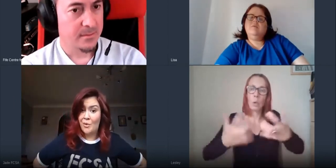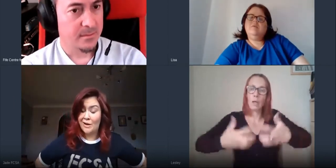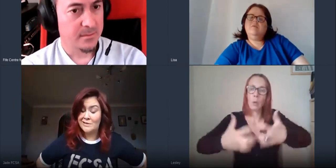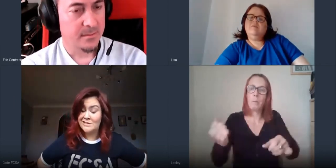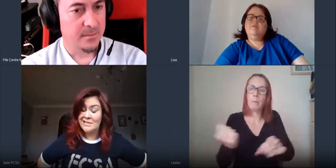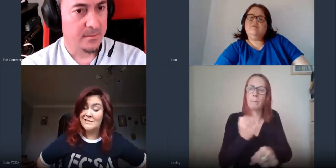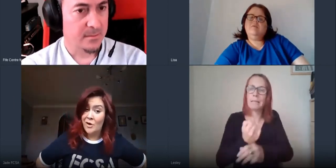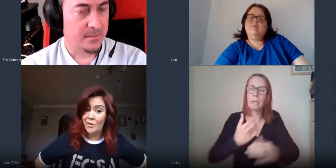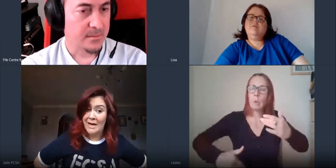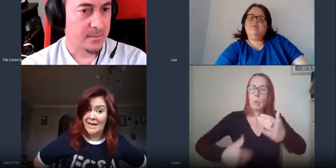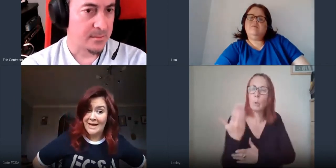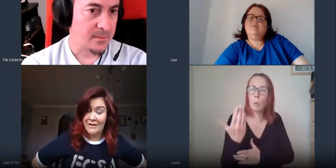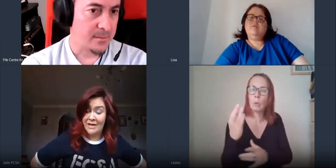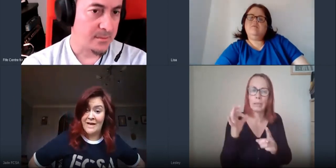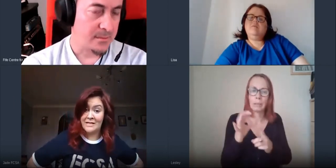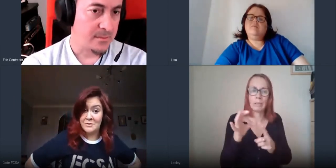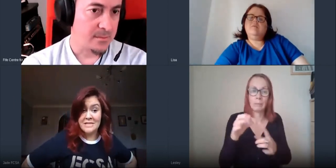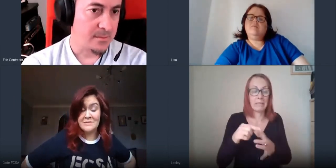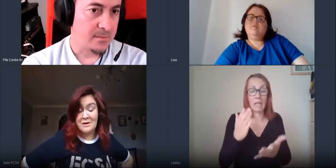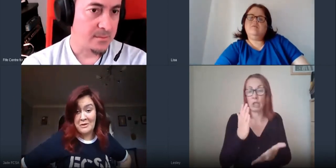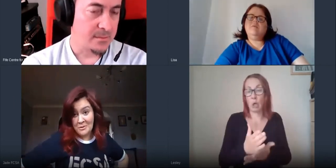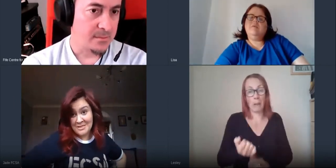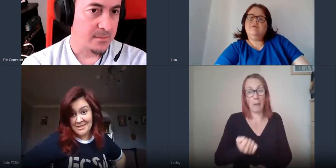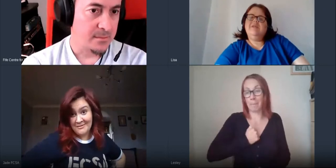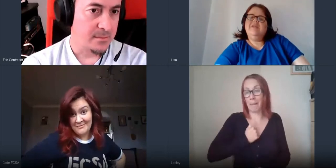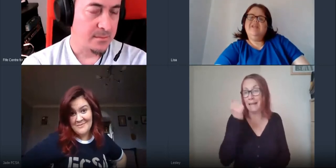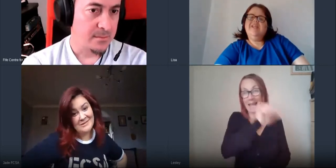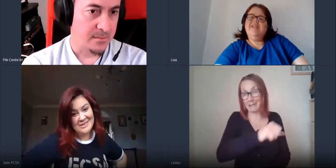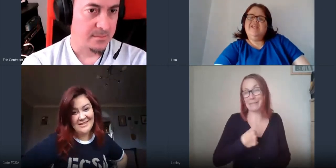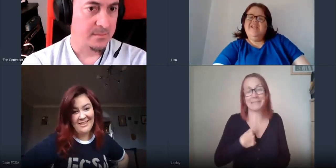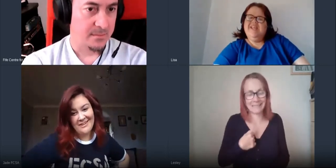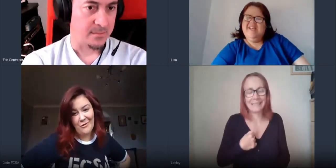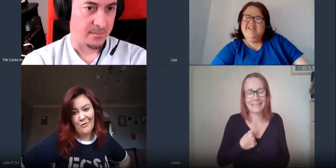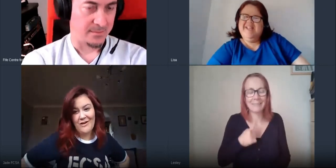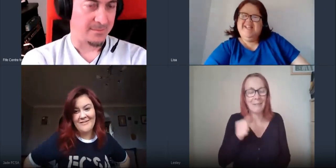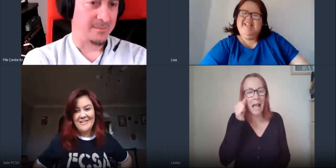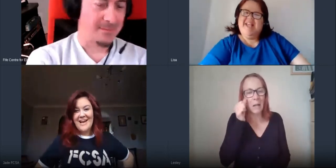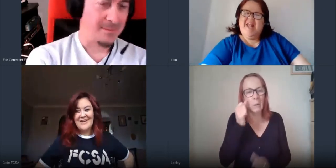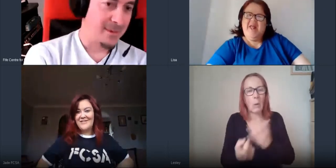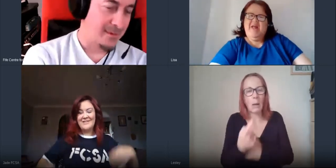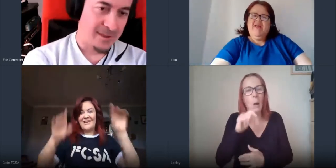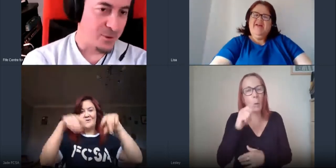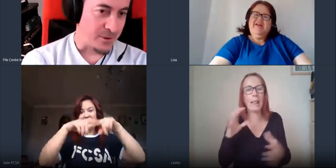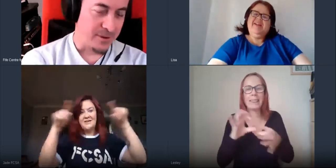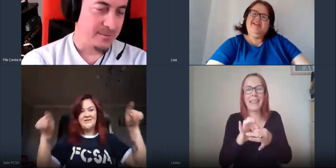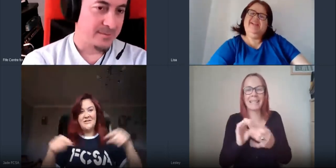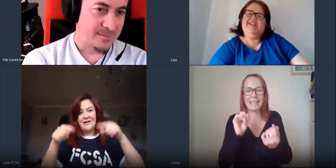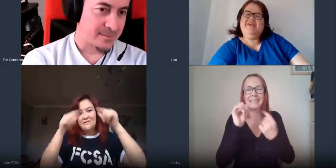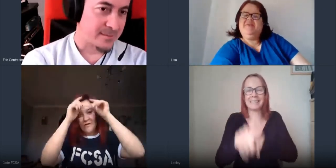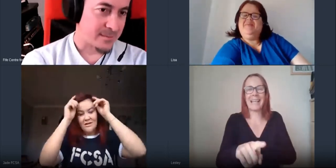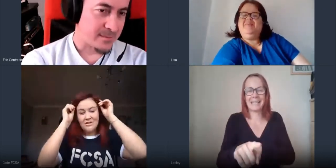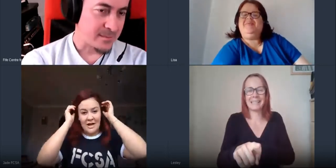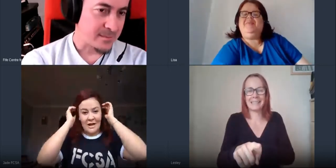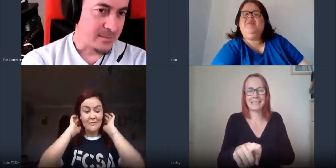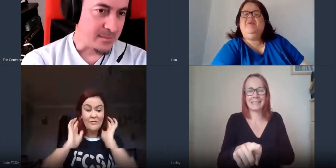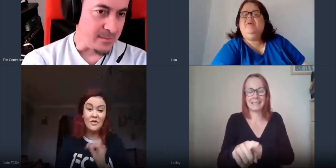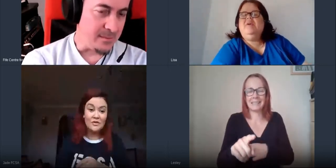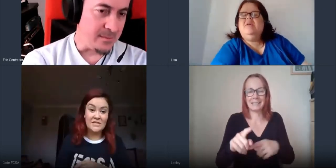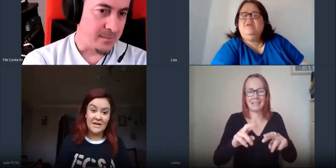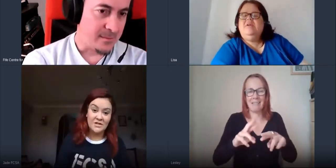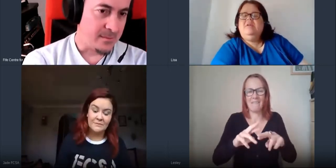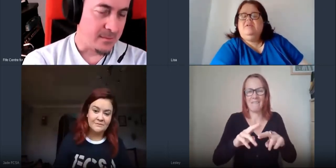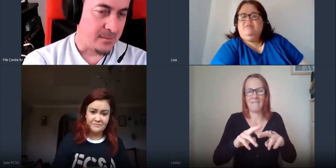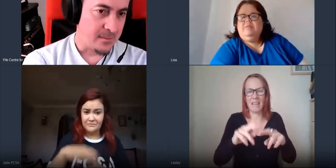more not my area of expertise but i know that we did it but i'll send the link over and like it will take you to the fife college um news